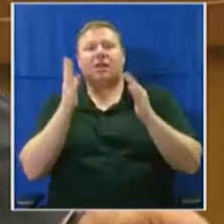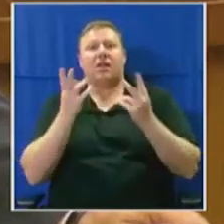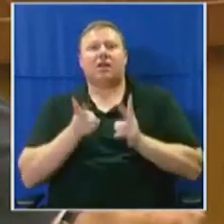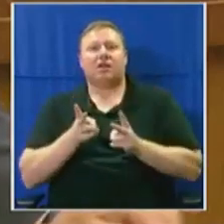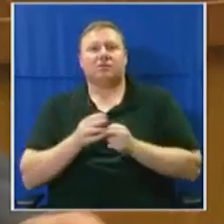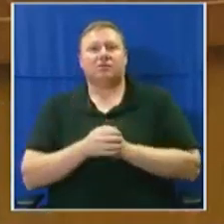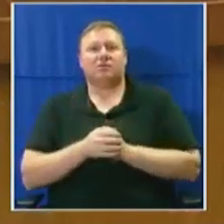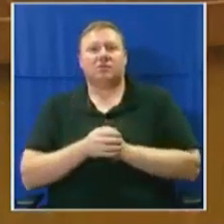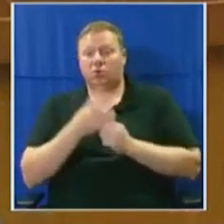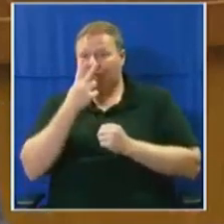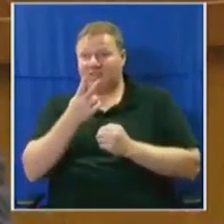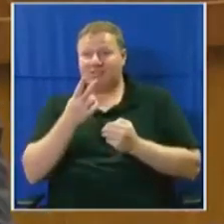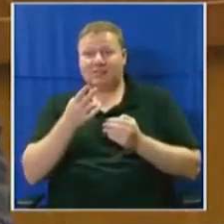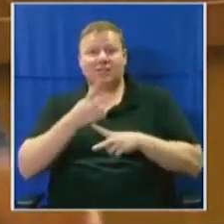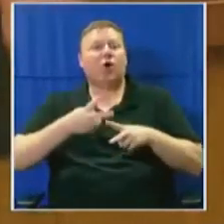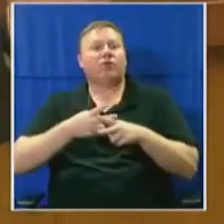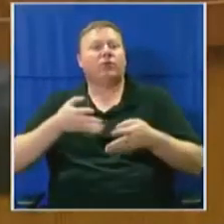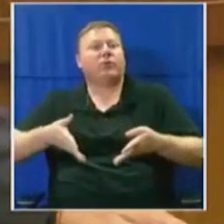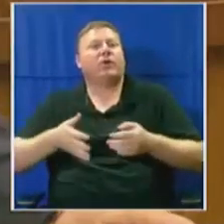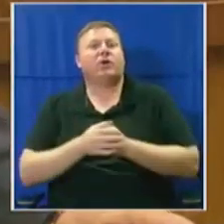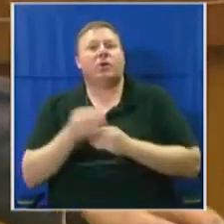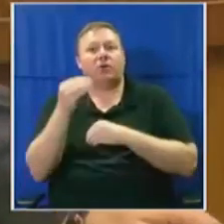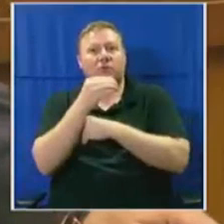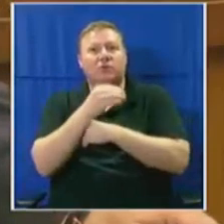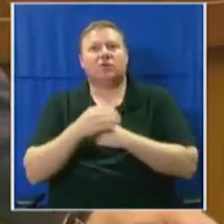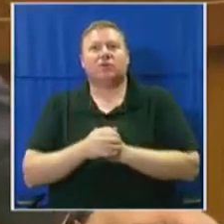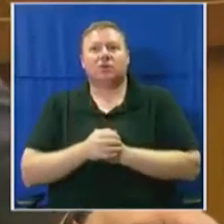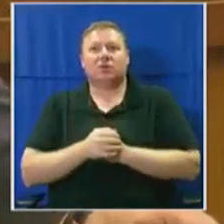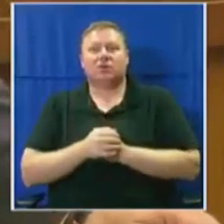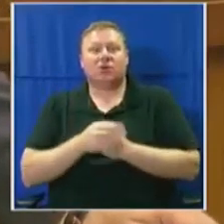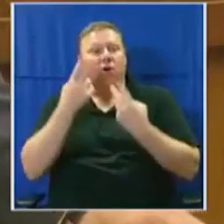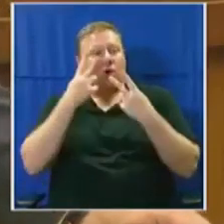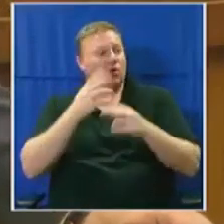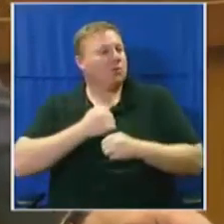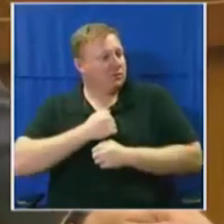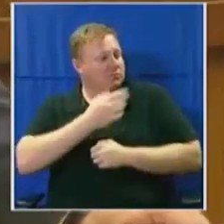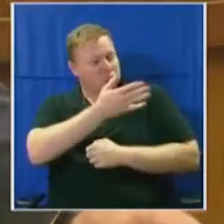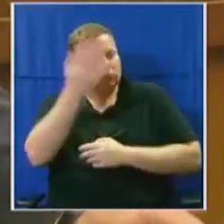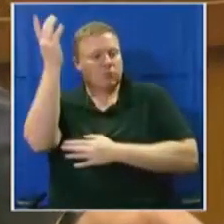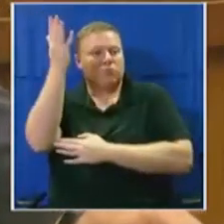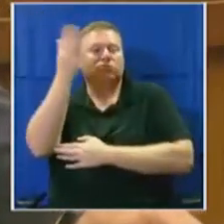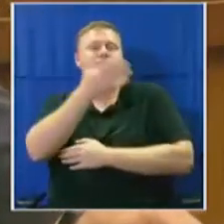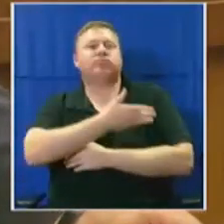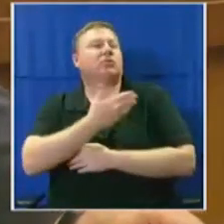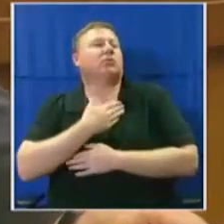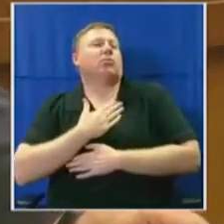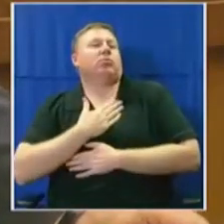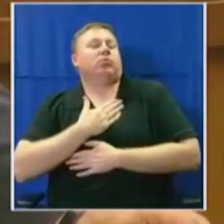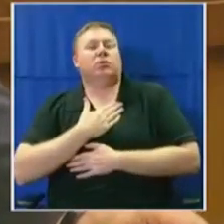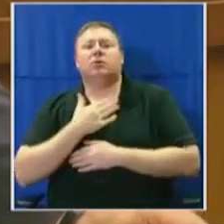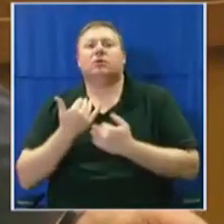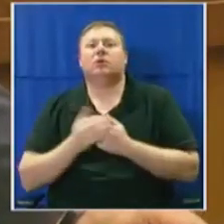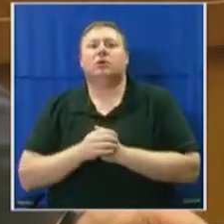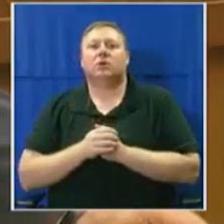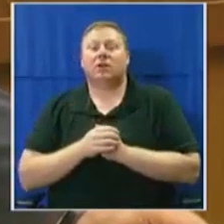afternoon. It's an honor and a privilege to speak after such a speech given by an elder statesman in the House. What at the